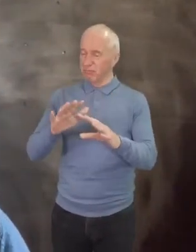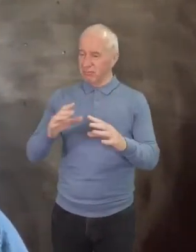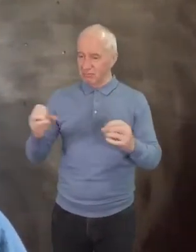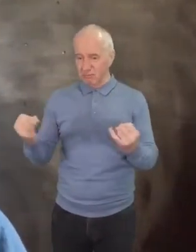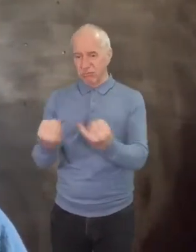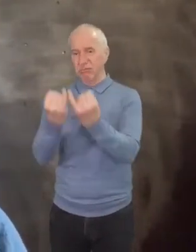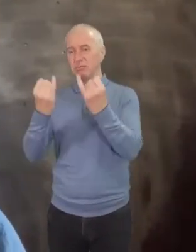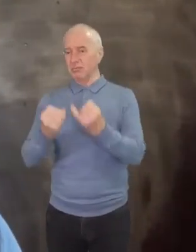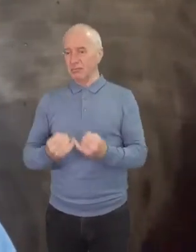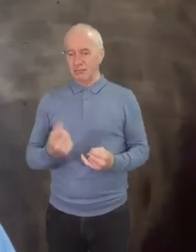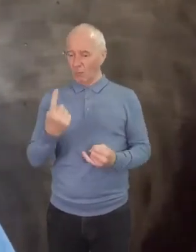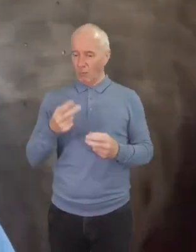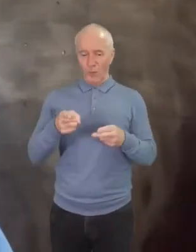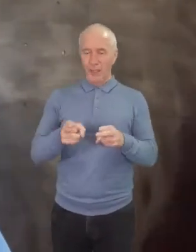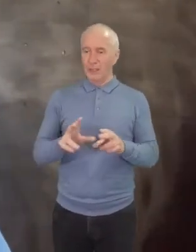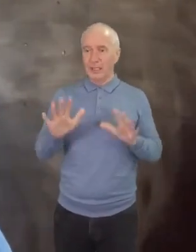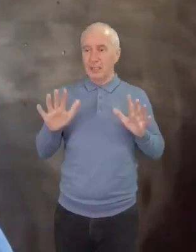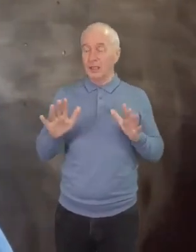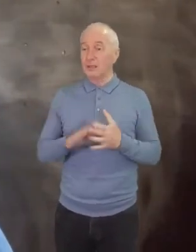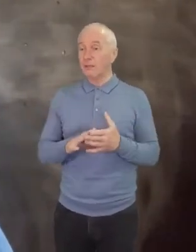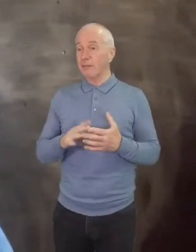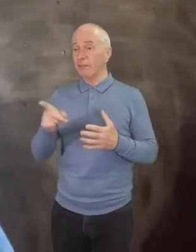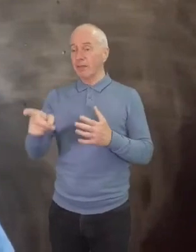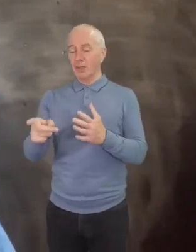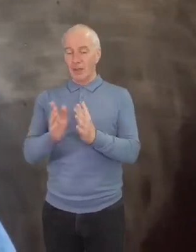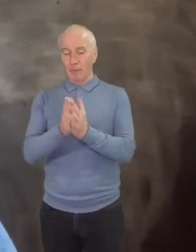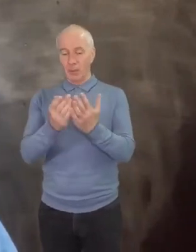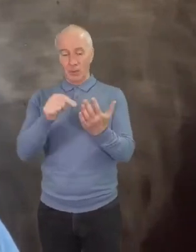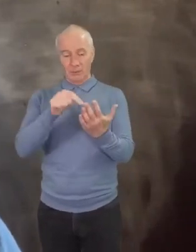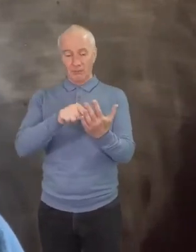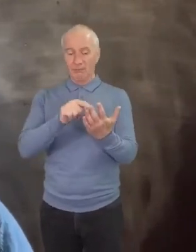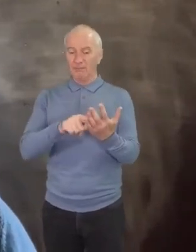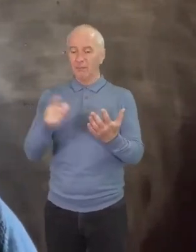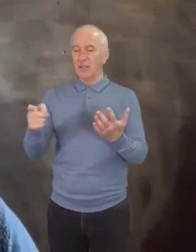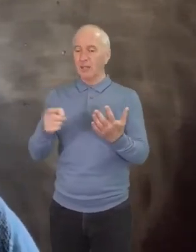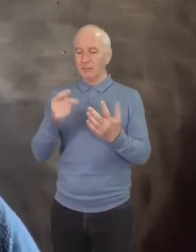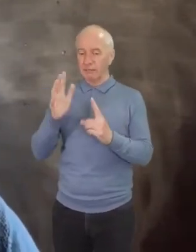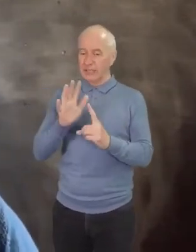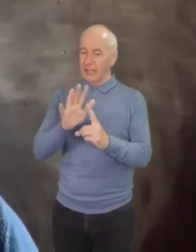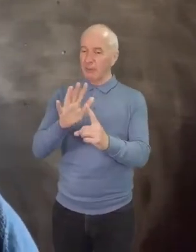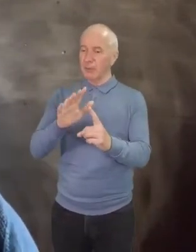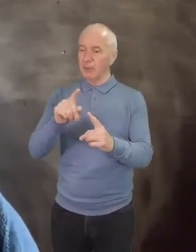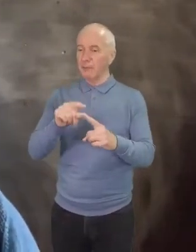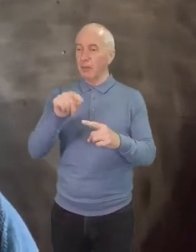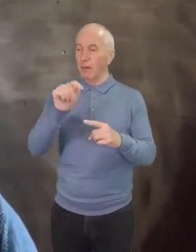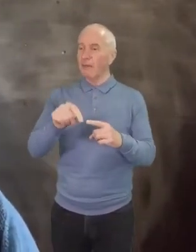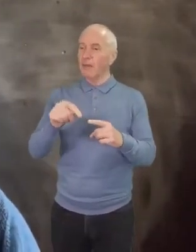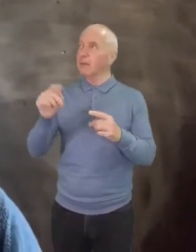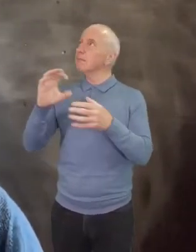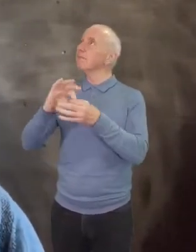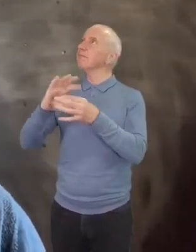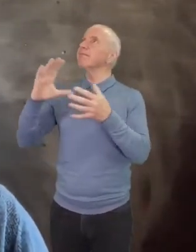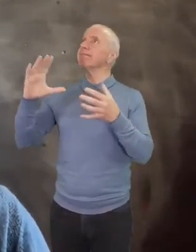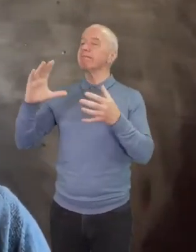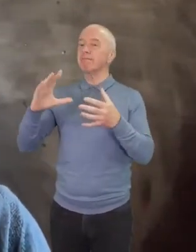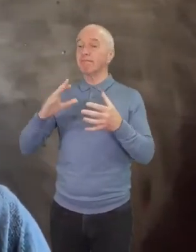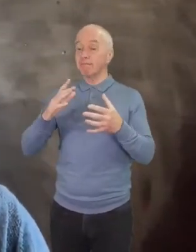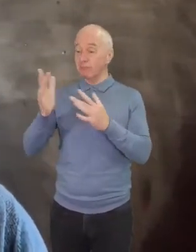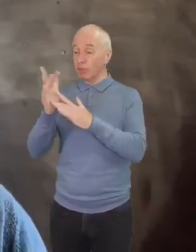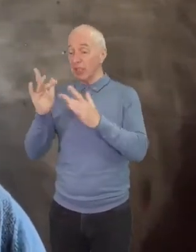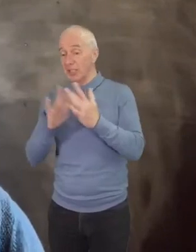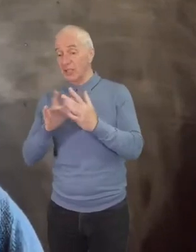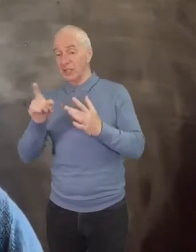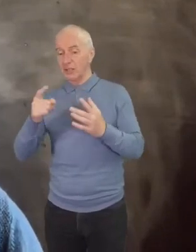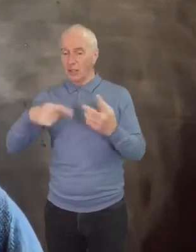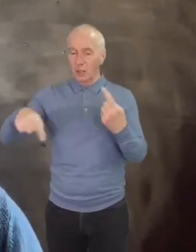book, The Cost of Discipleship, Bonhoeffer says this, Jesus' community ought to examine whether it has given a sign